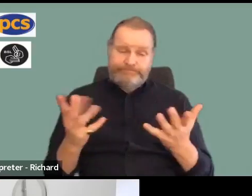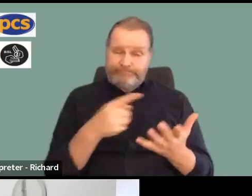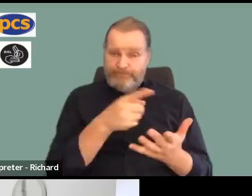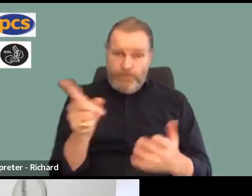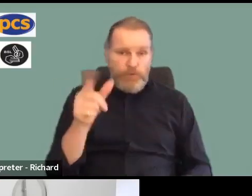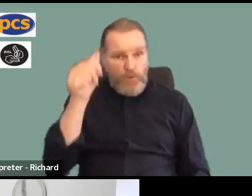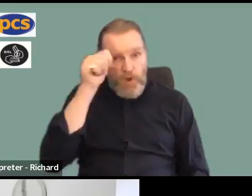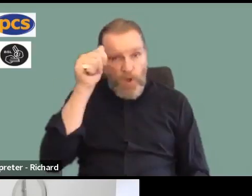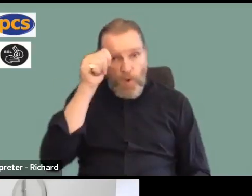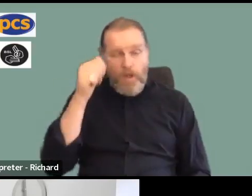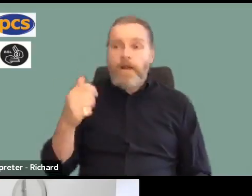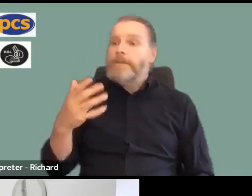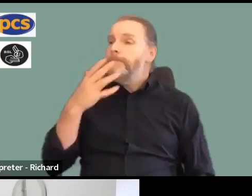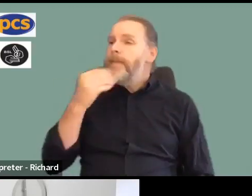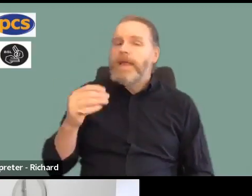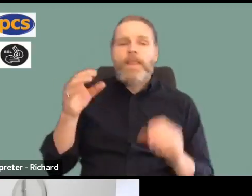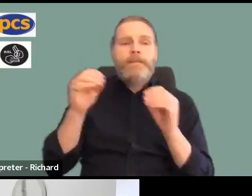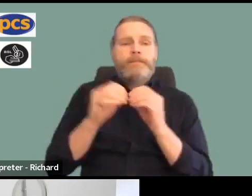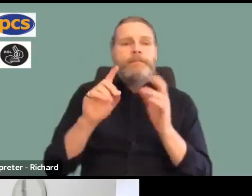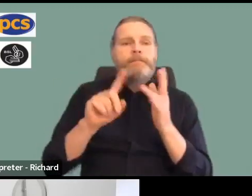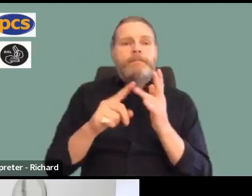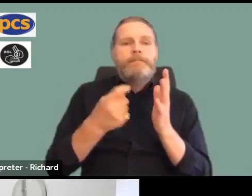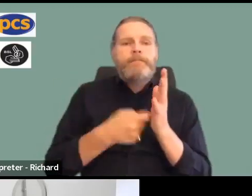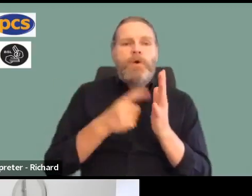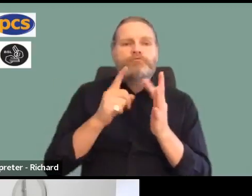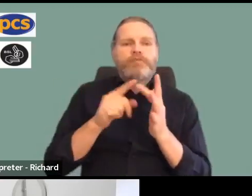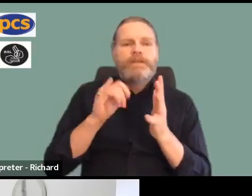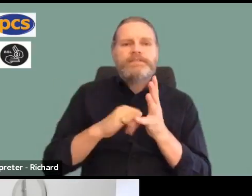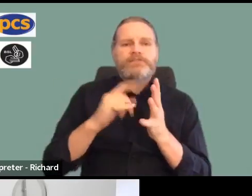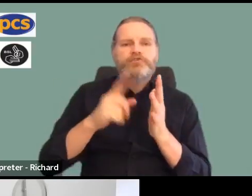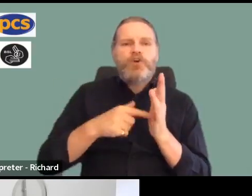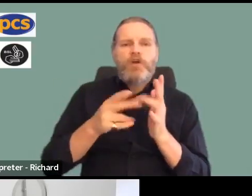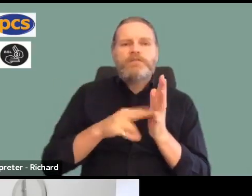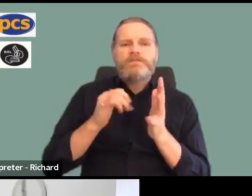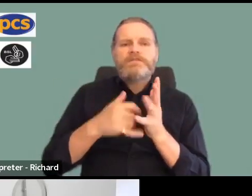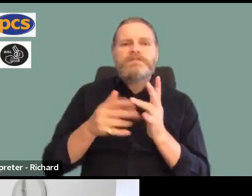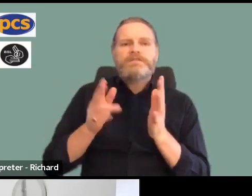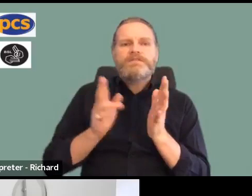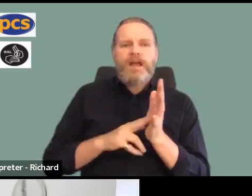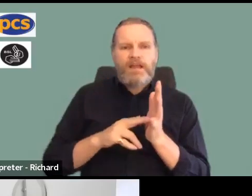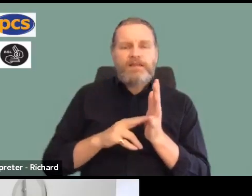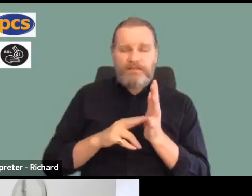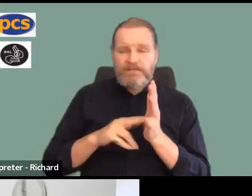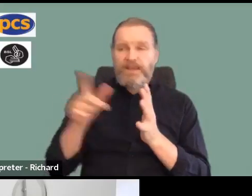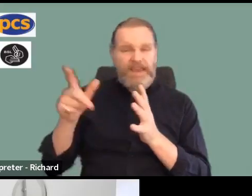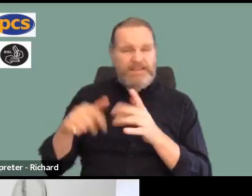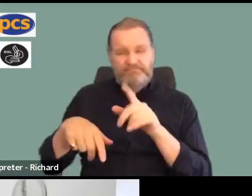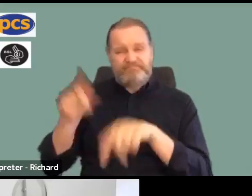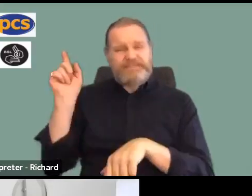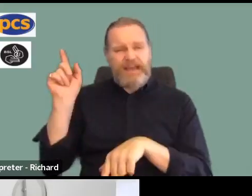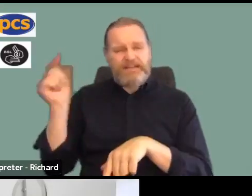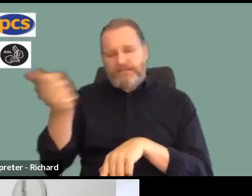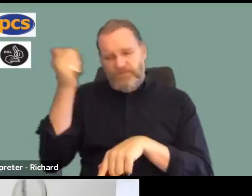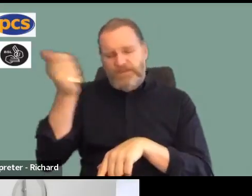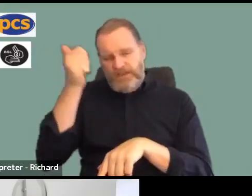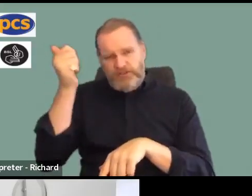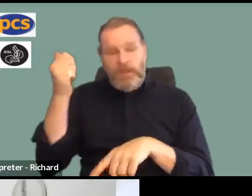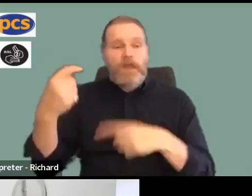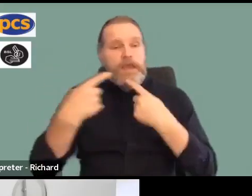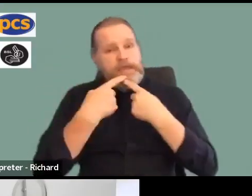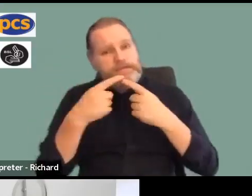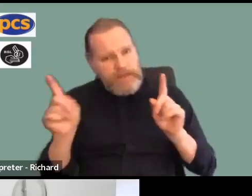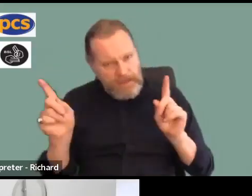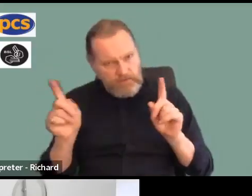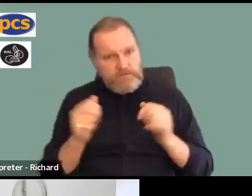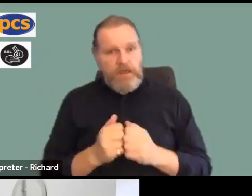know, Boris Johnson, as one of his final acts before he was ousted as a Conservative Party leader, announced that 91